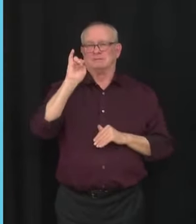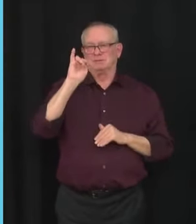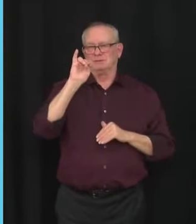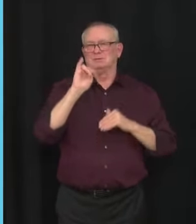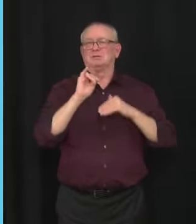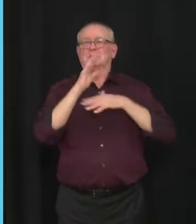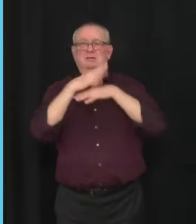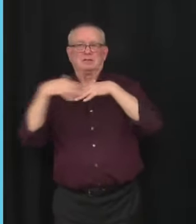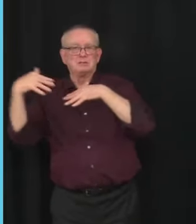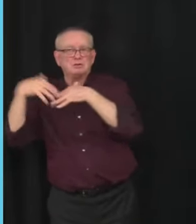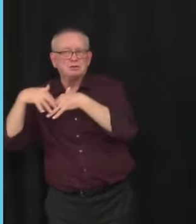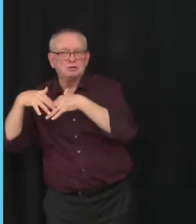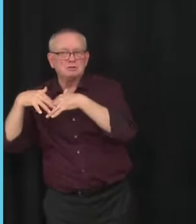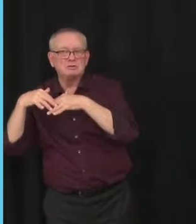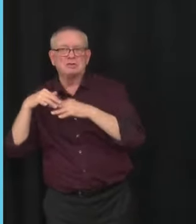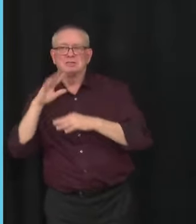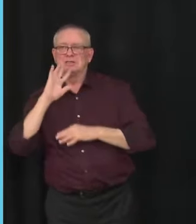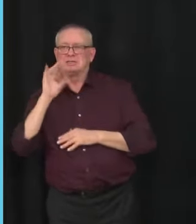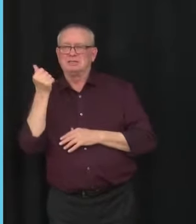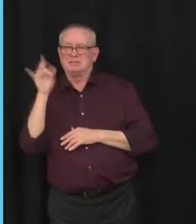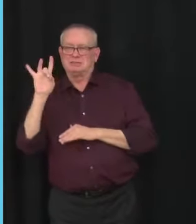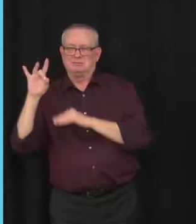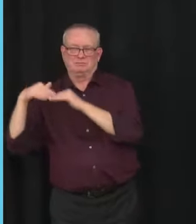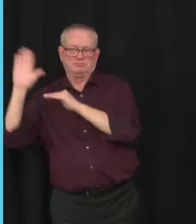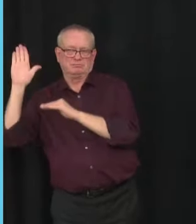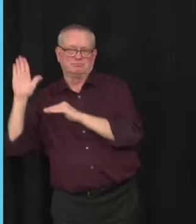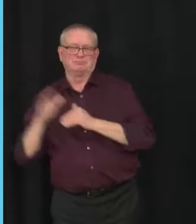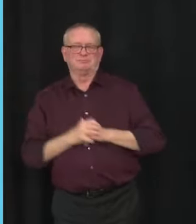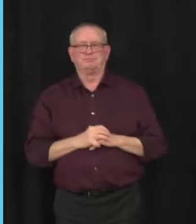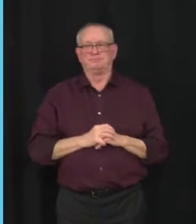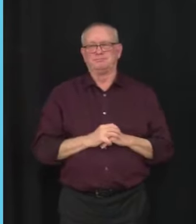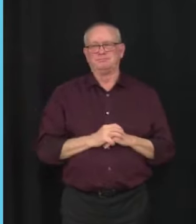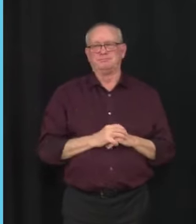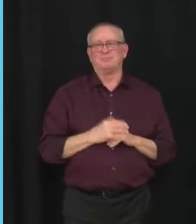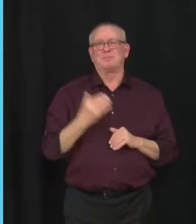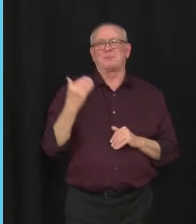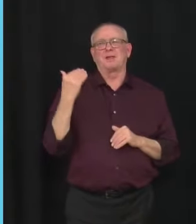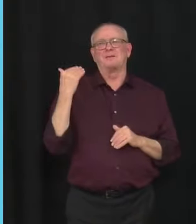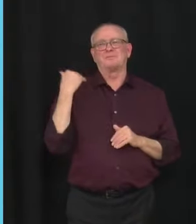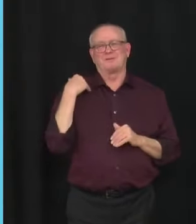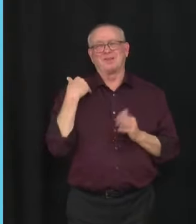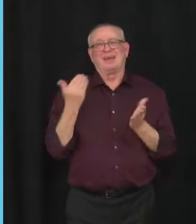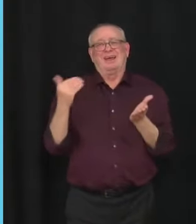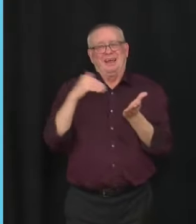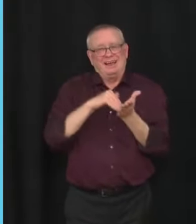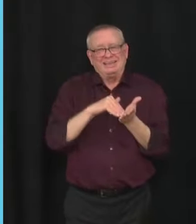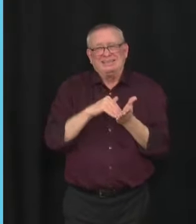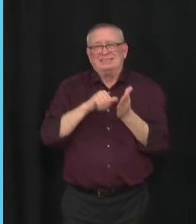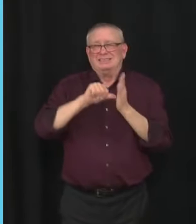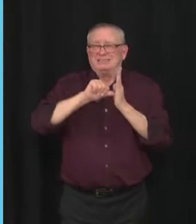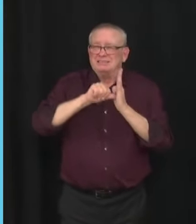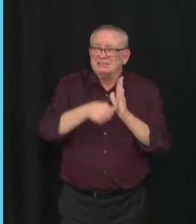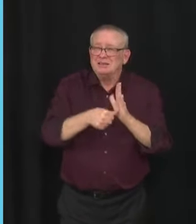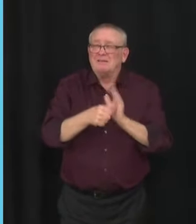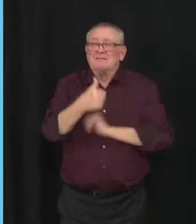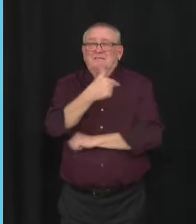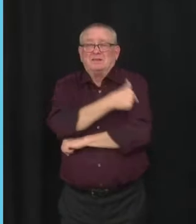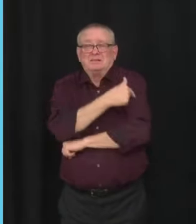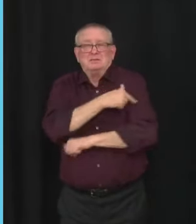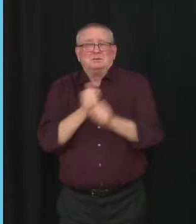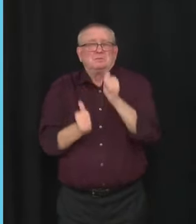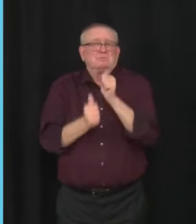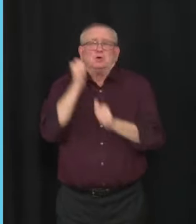over the age of 18. I've said before and I'll say it again, vaccines are the single most effective tool that we've got